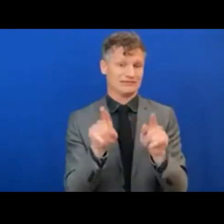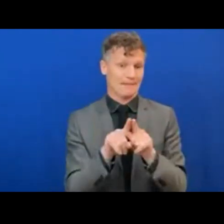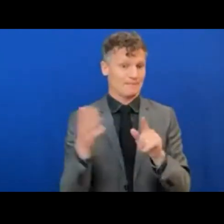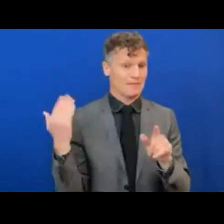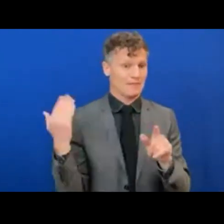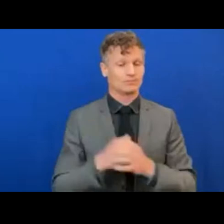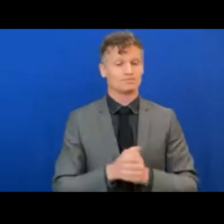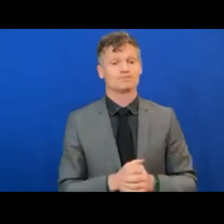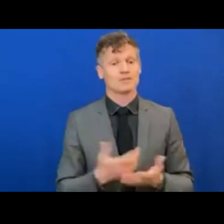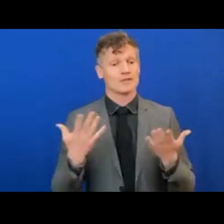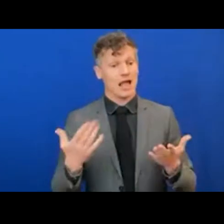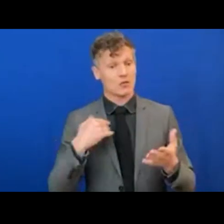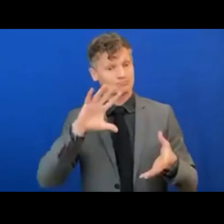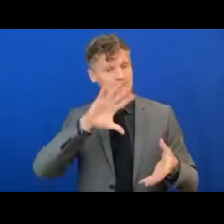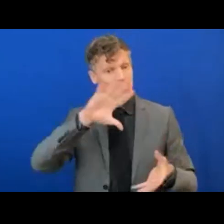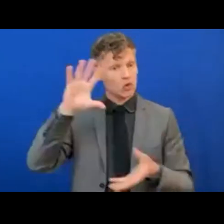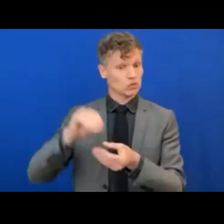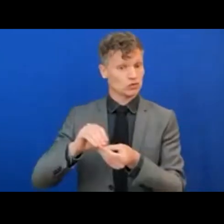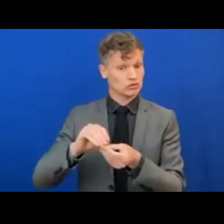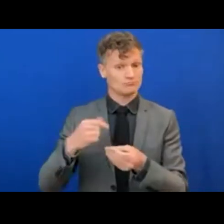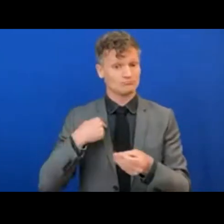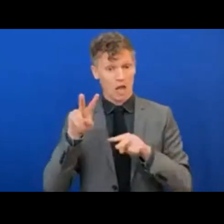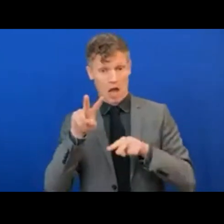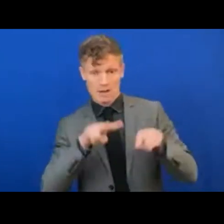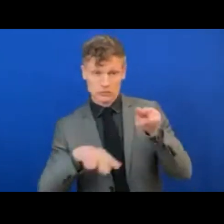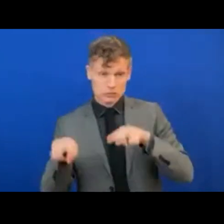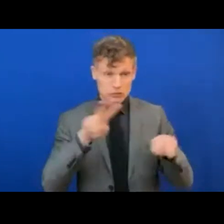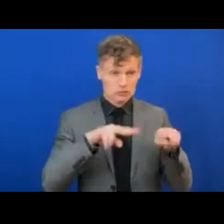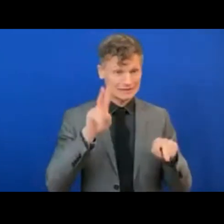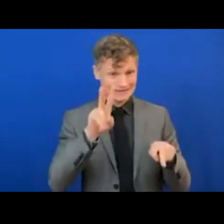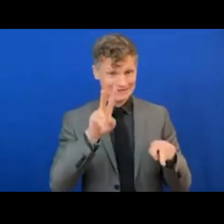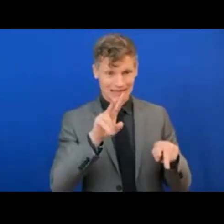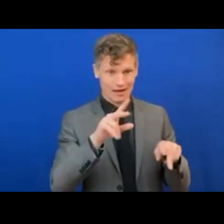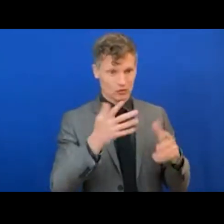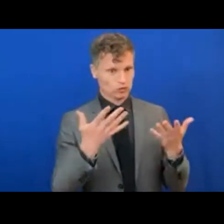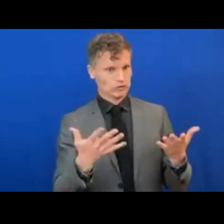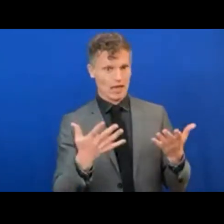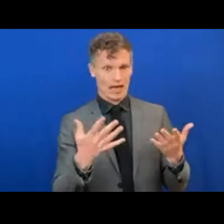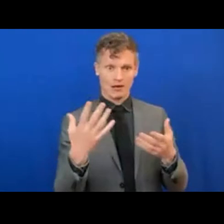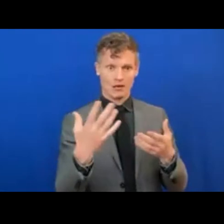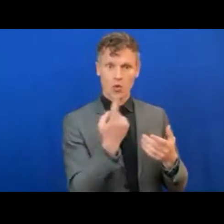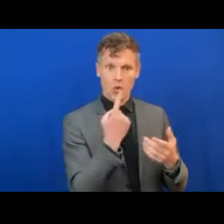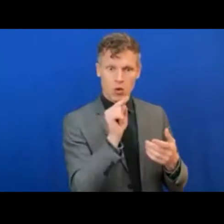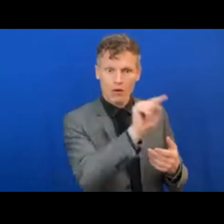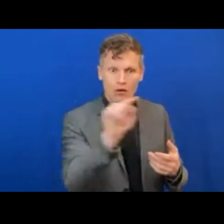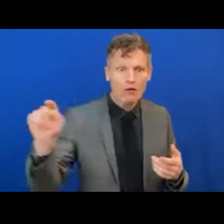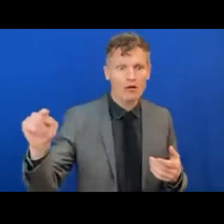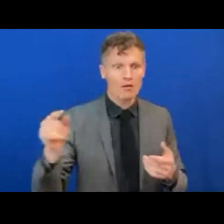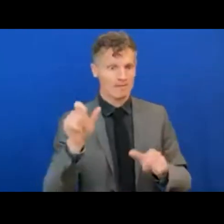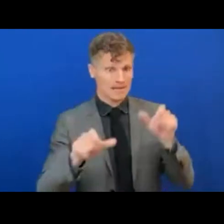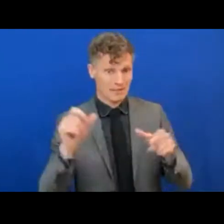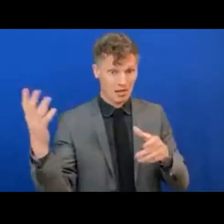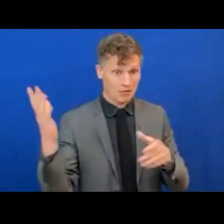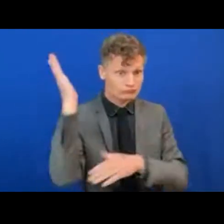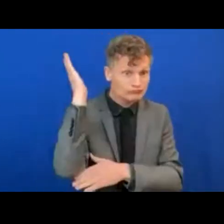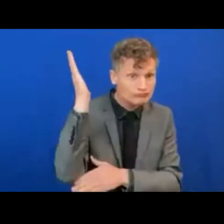conclusion, observing the range of participants this event brings together, I believe that various perspectives and